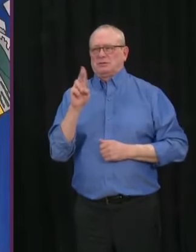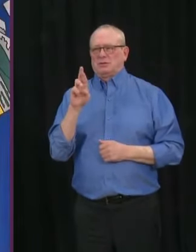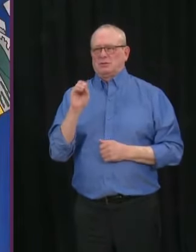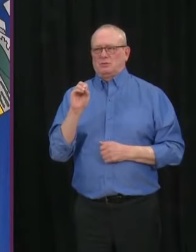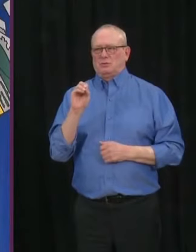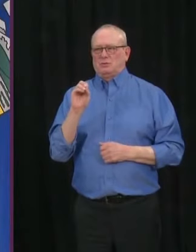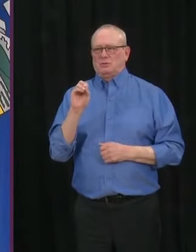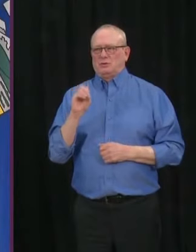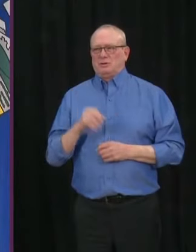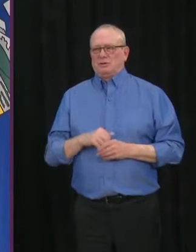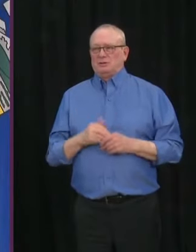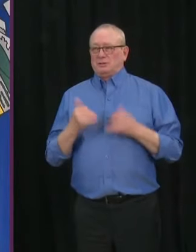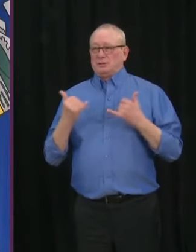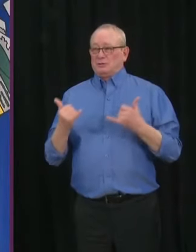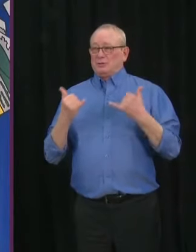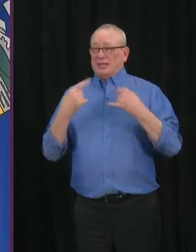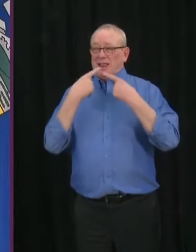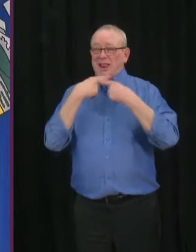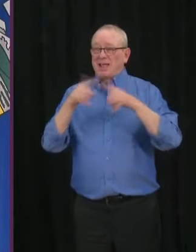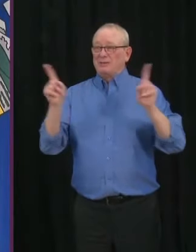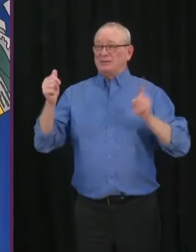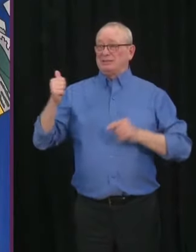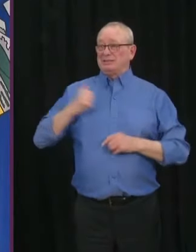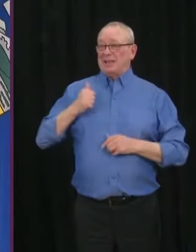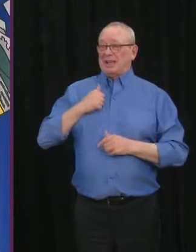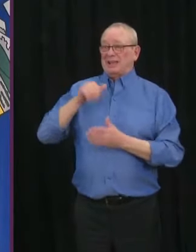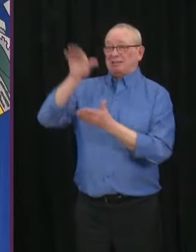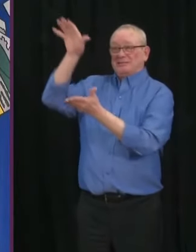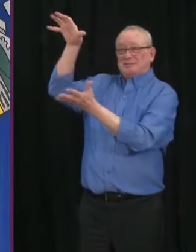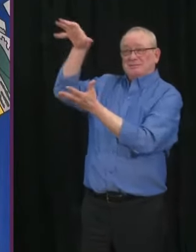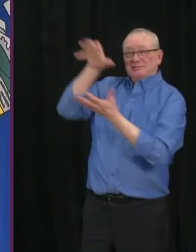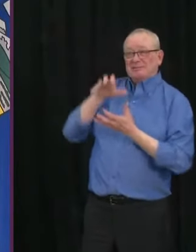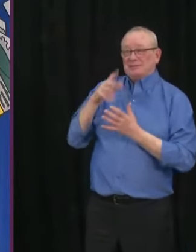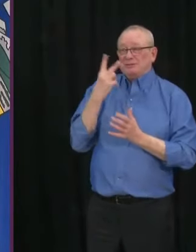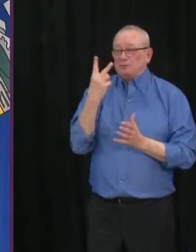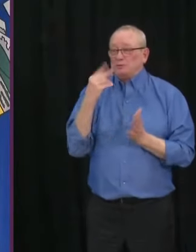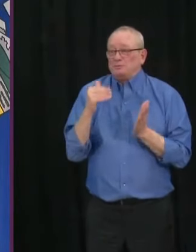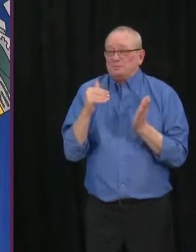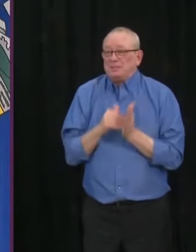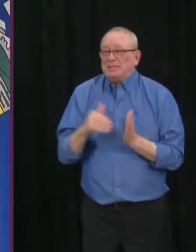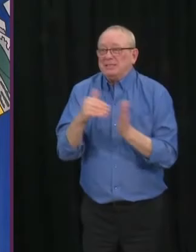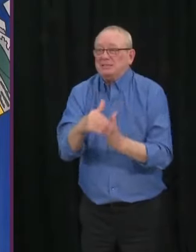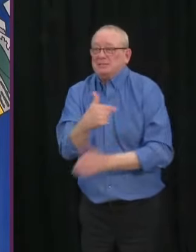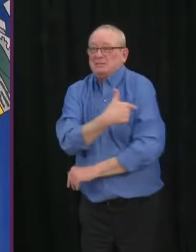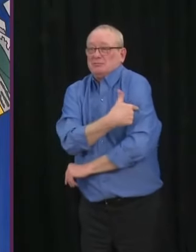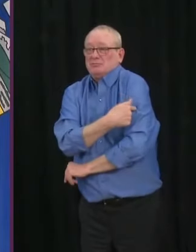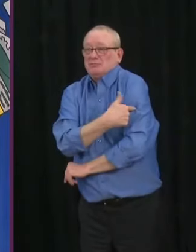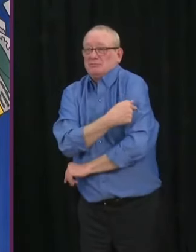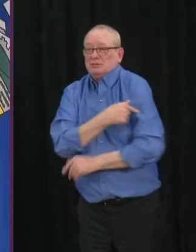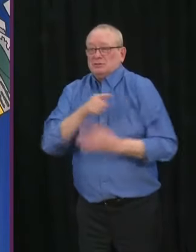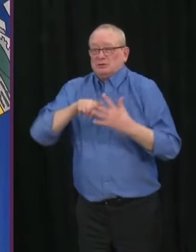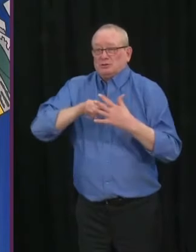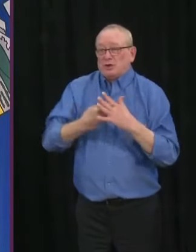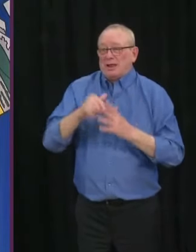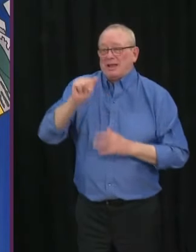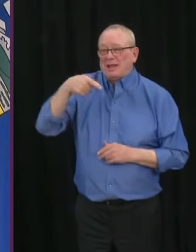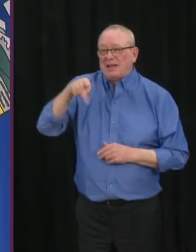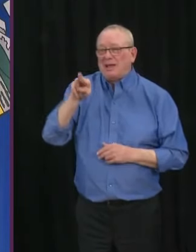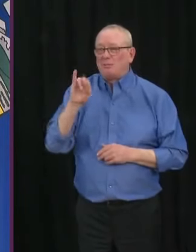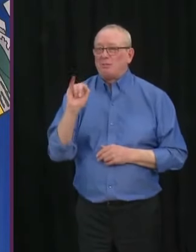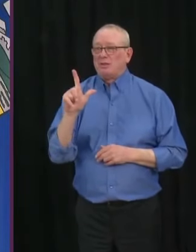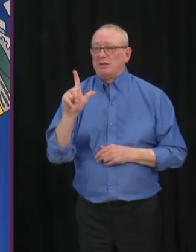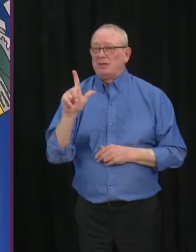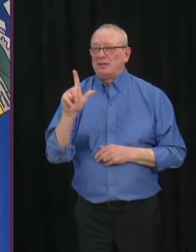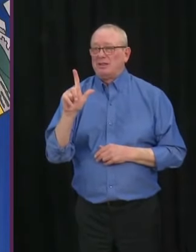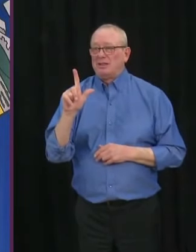start getting 2 million doses of the COVID-19 vaccine delivered weekly in April. I know yesterday it was said that supply shortages will be a common